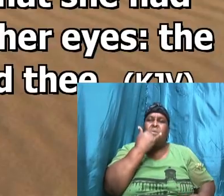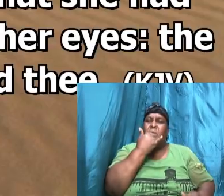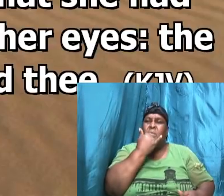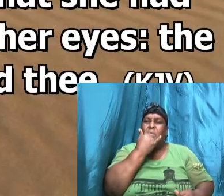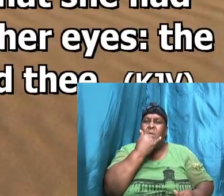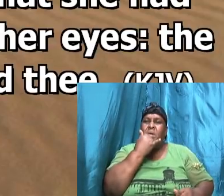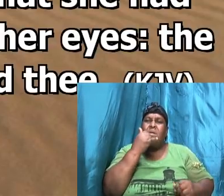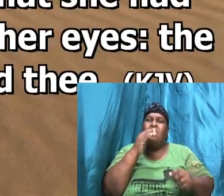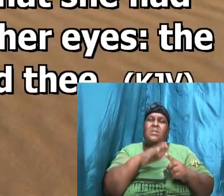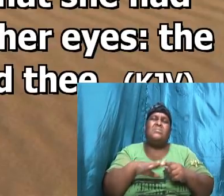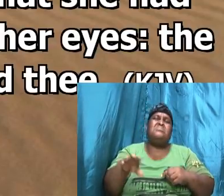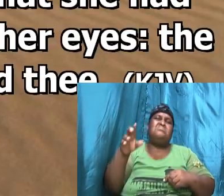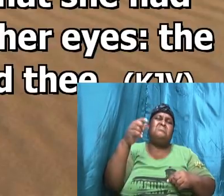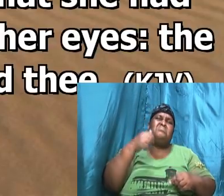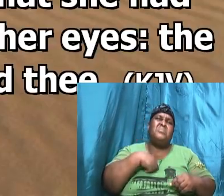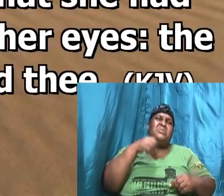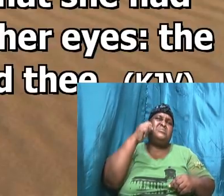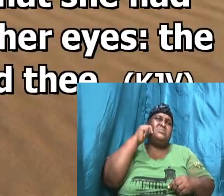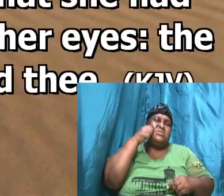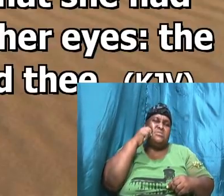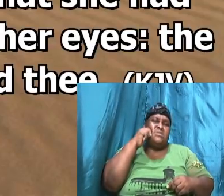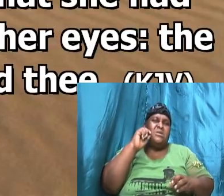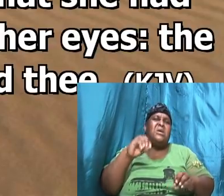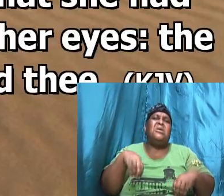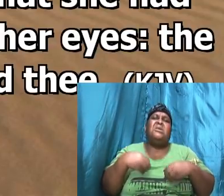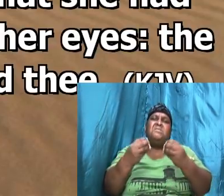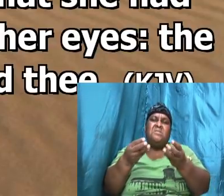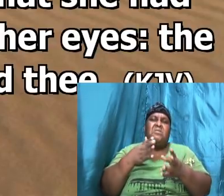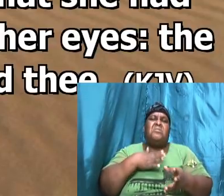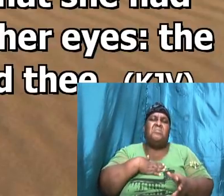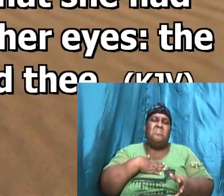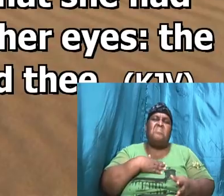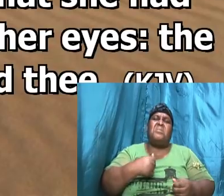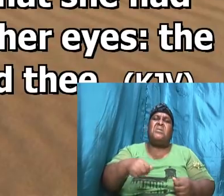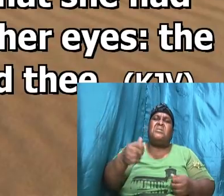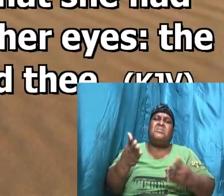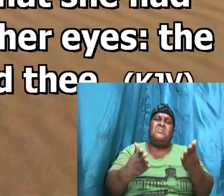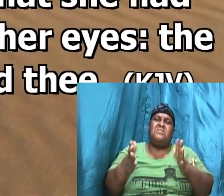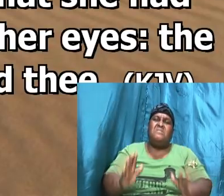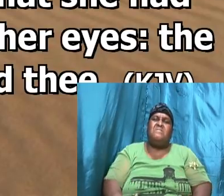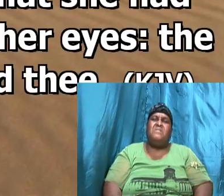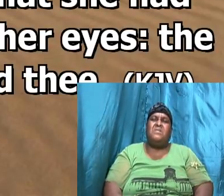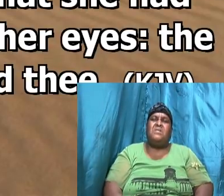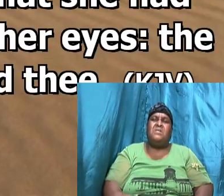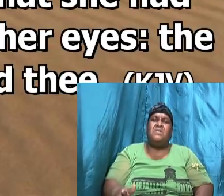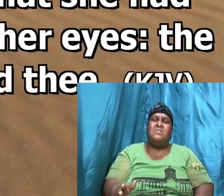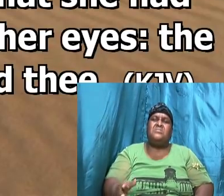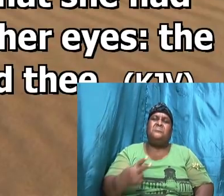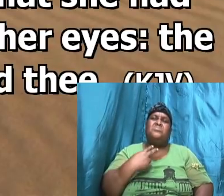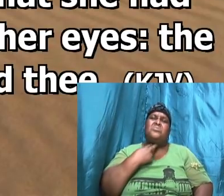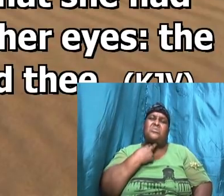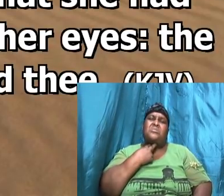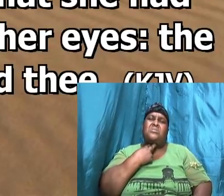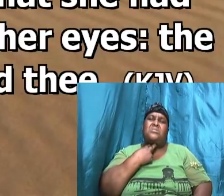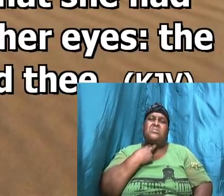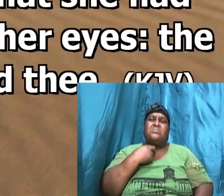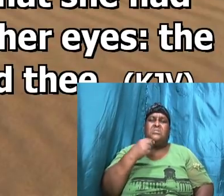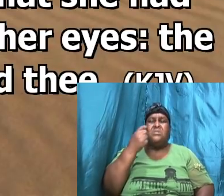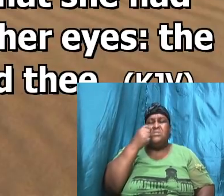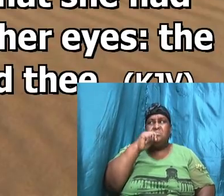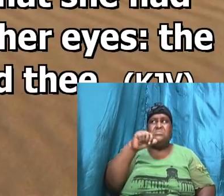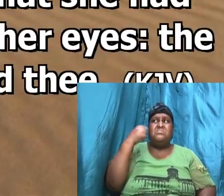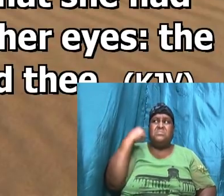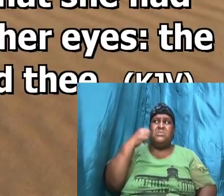in thy bosom. And when she saw that she had conceived, I was despised in her eyes. And the